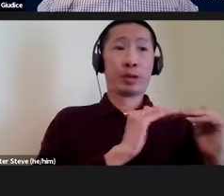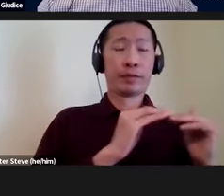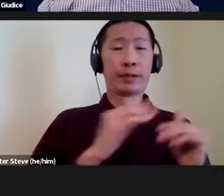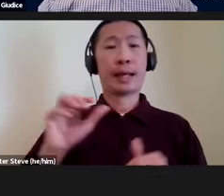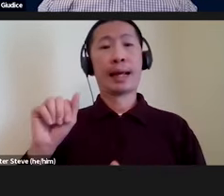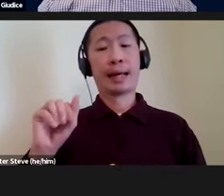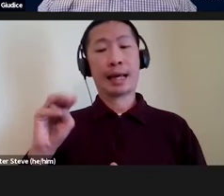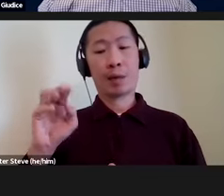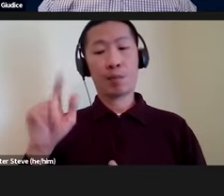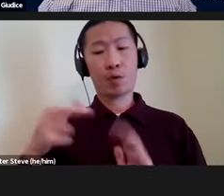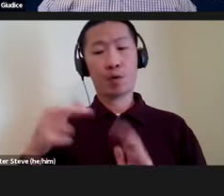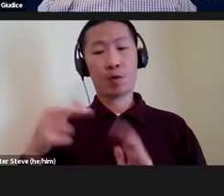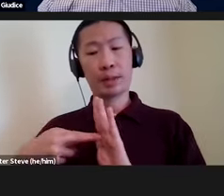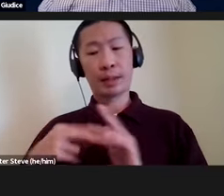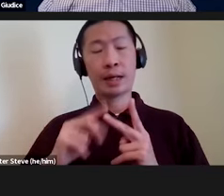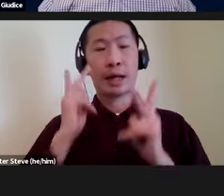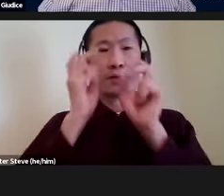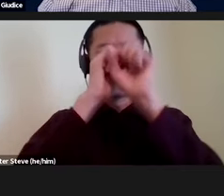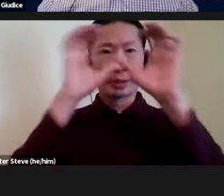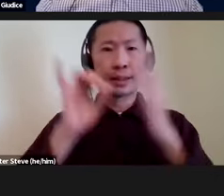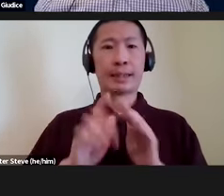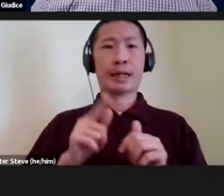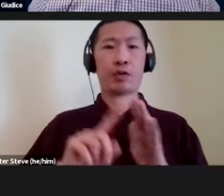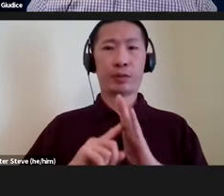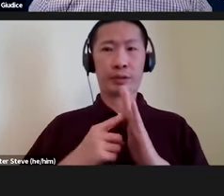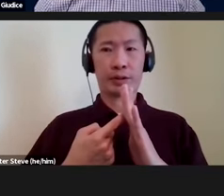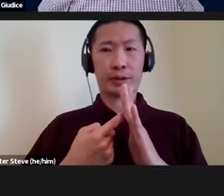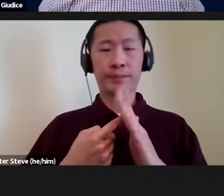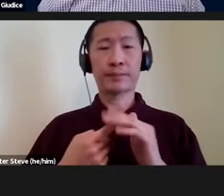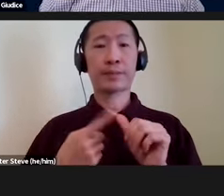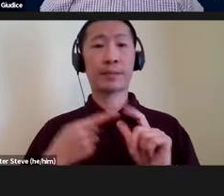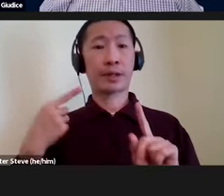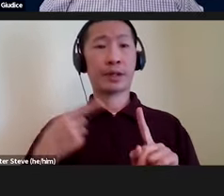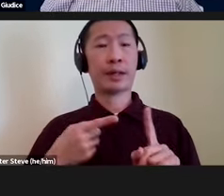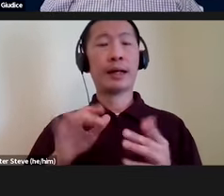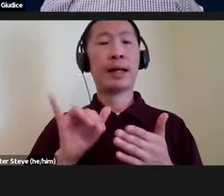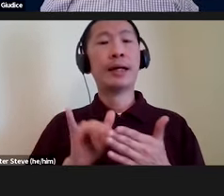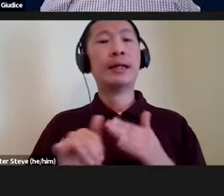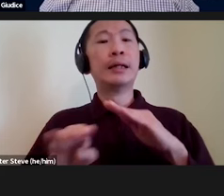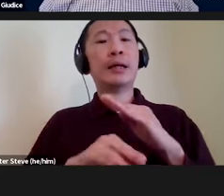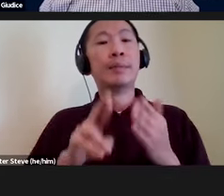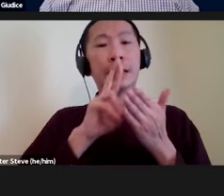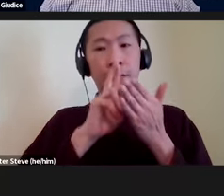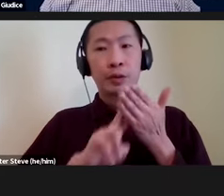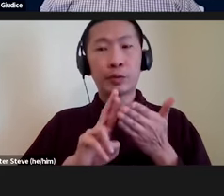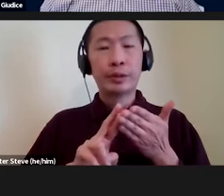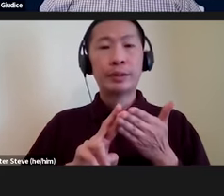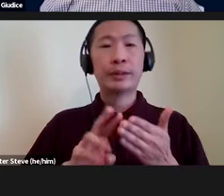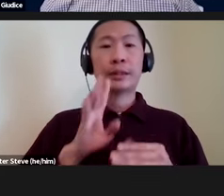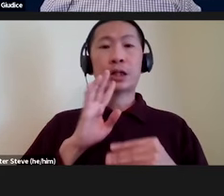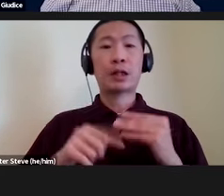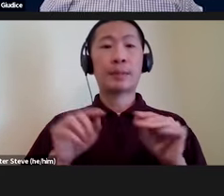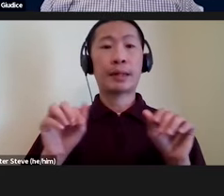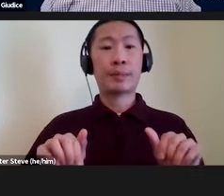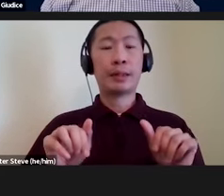amodal representations and visualization, which is how you started? So, the bottom line is that this basic research speaks to the